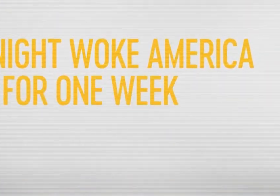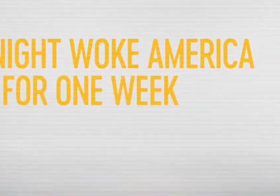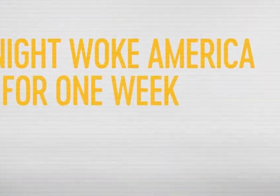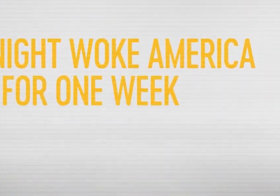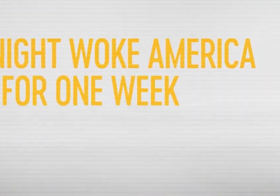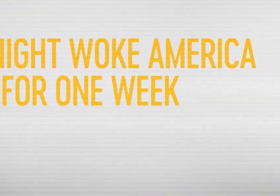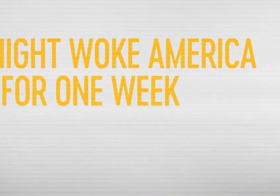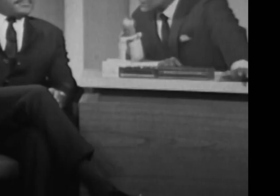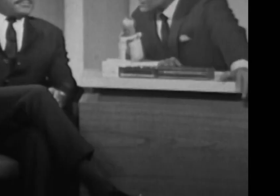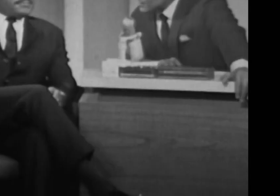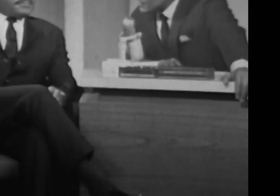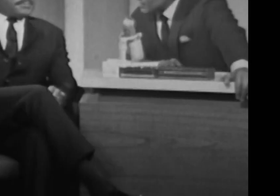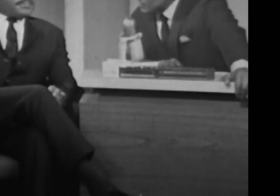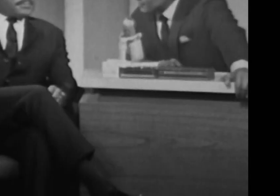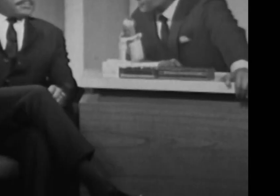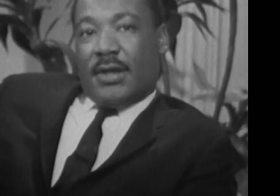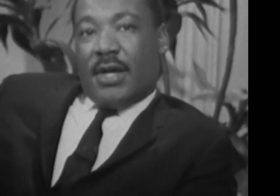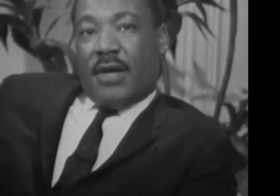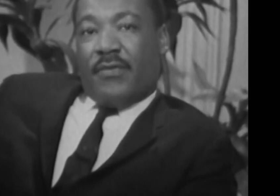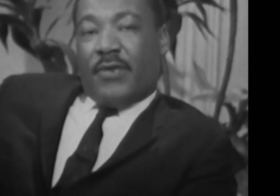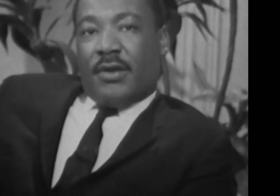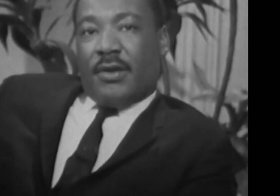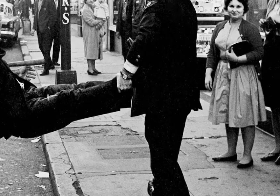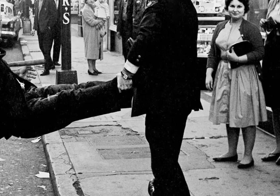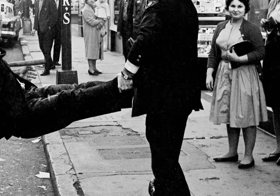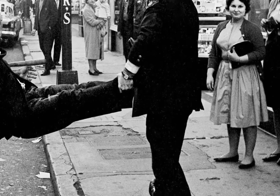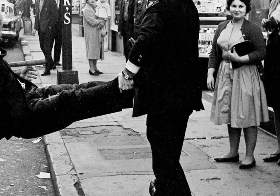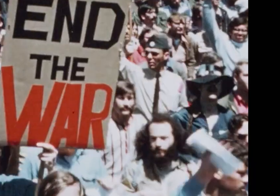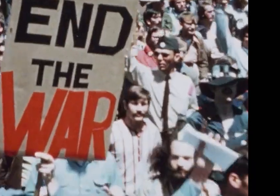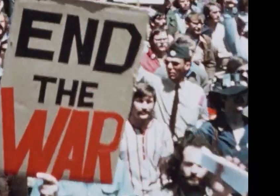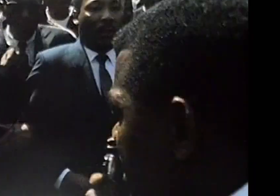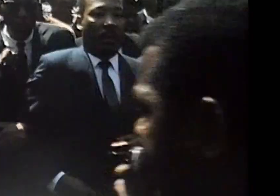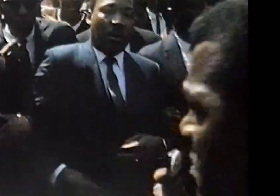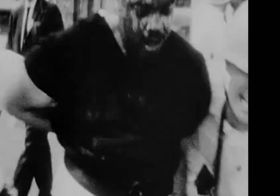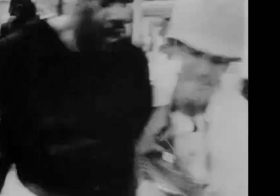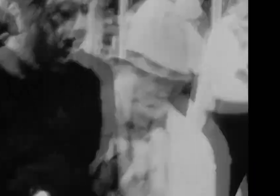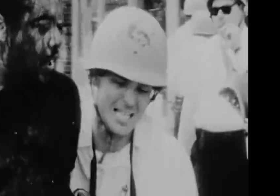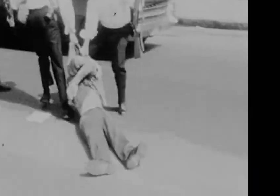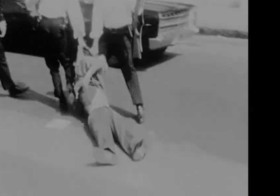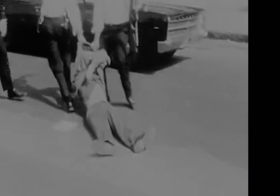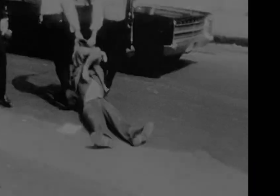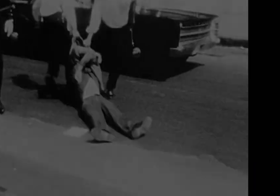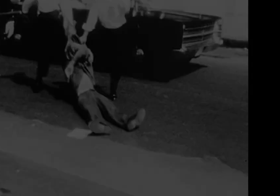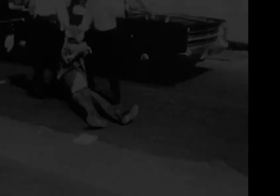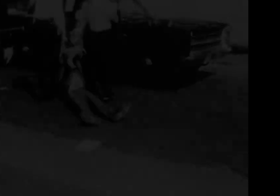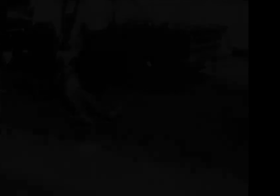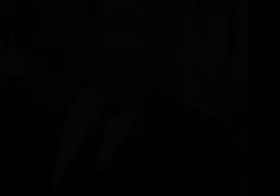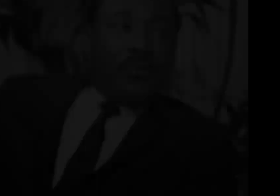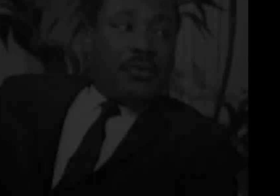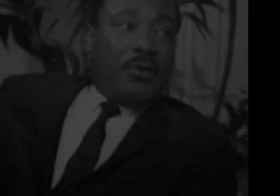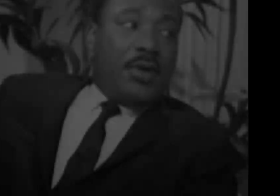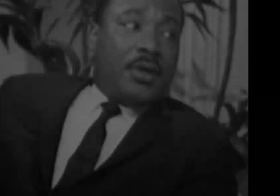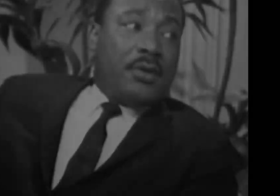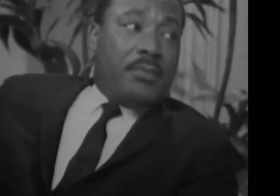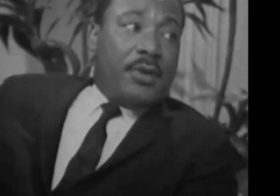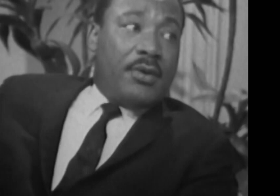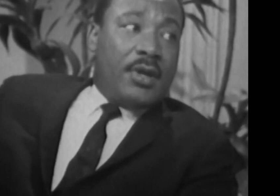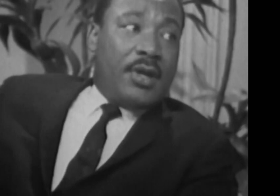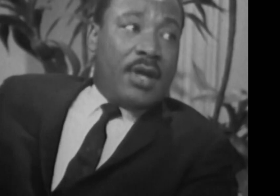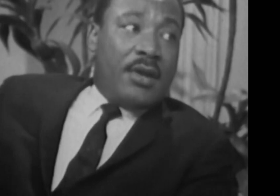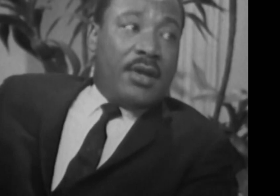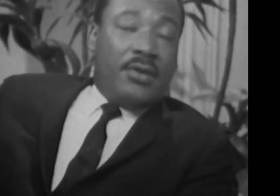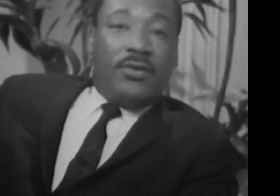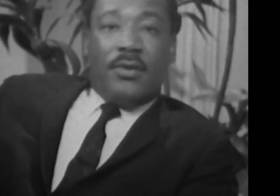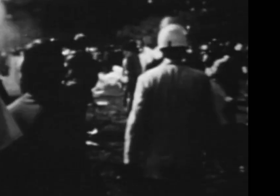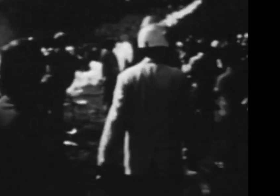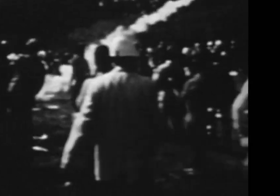What do you have in store for us this summer? I feel that we are in the midst of a most critical period